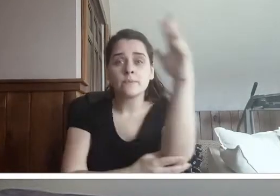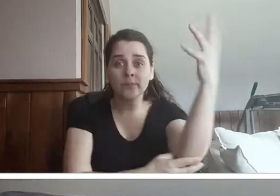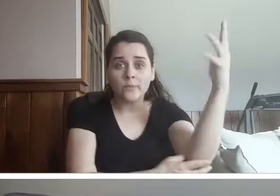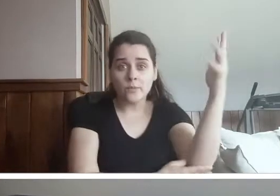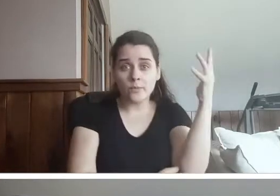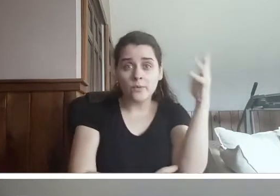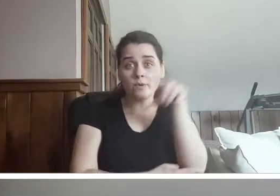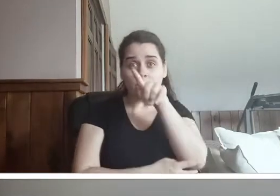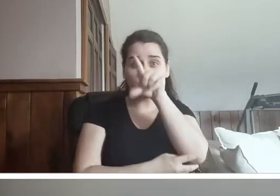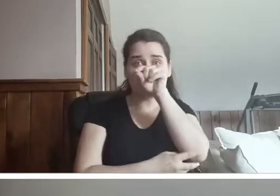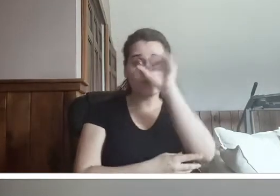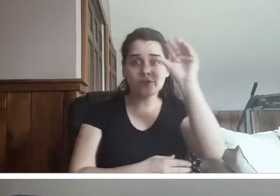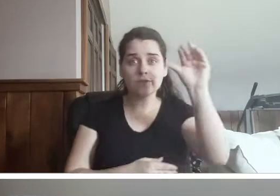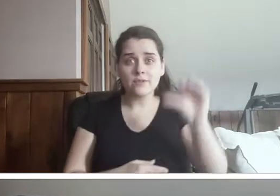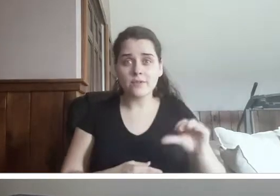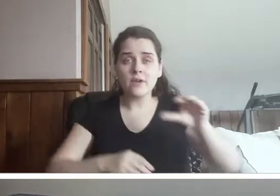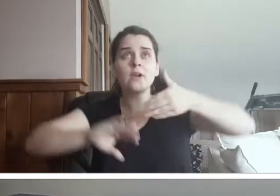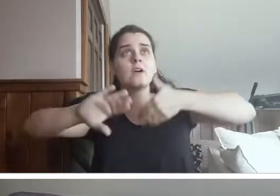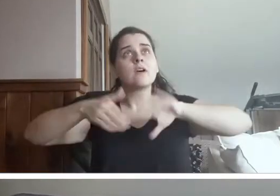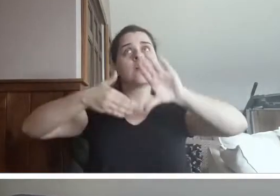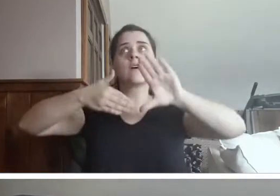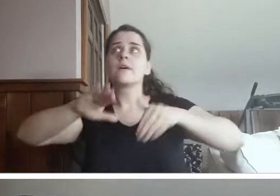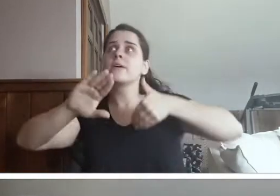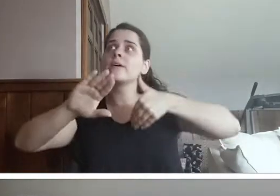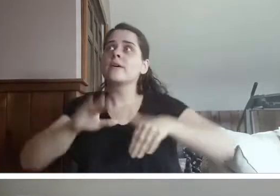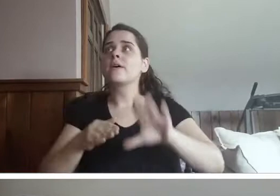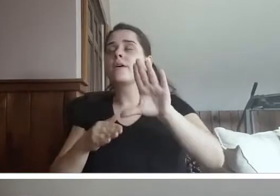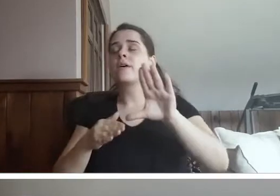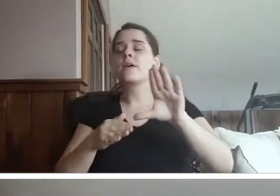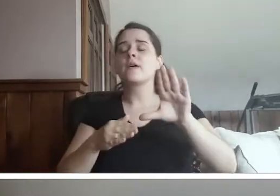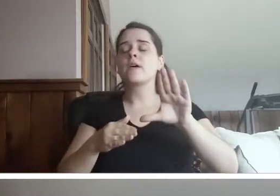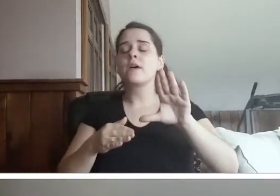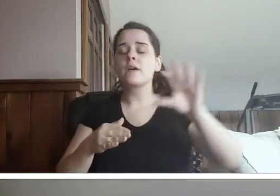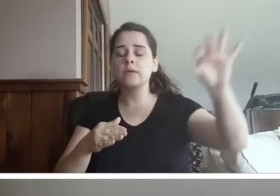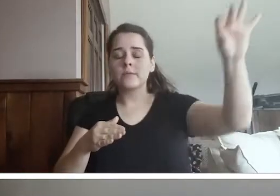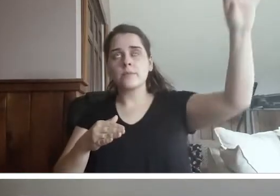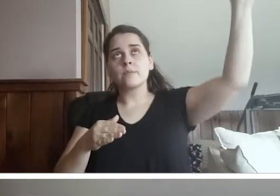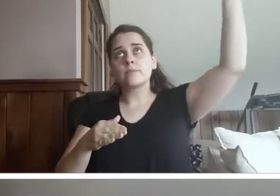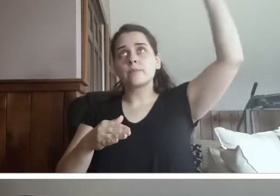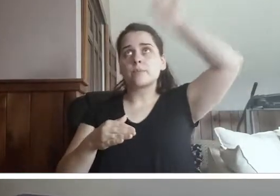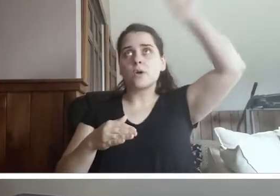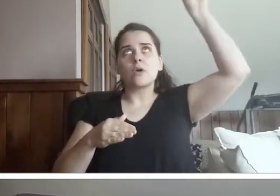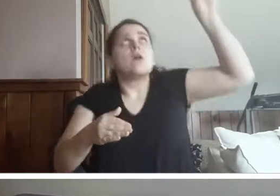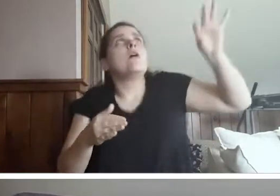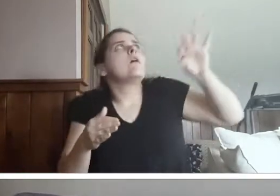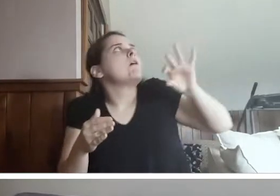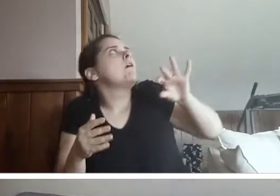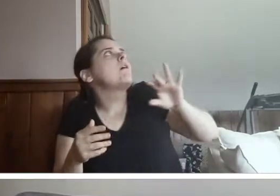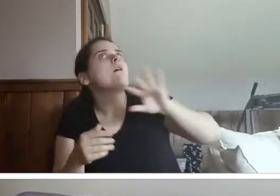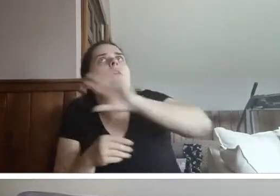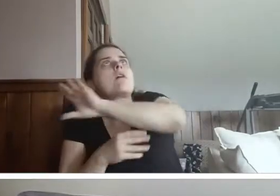I will go to tell the king. The Chicken Little went to tell the king. Ouch!